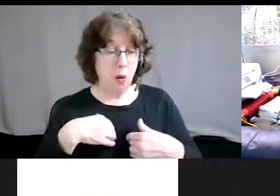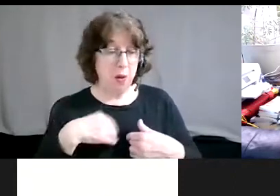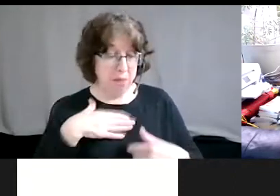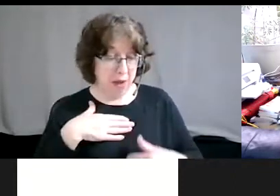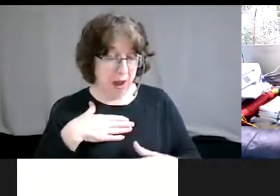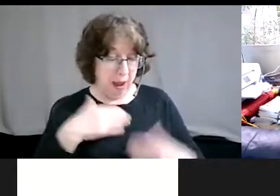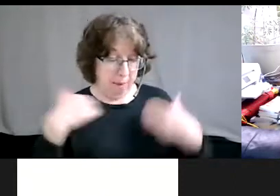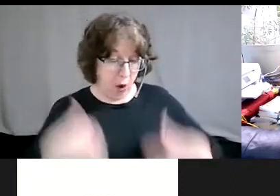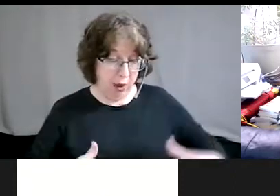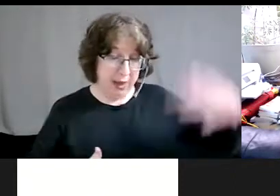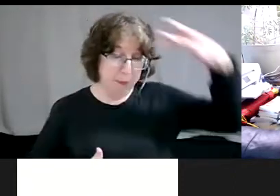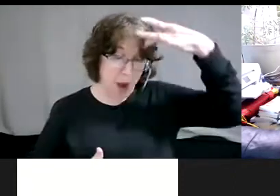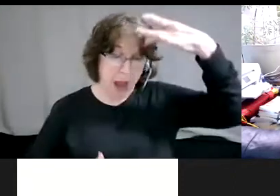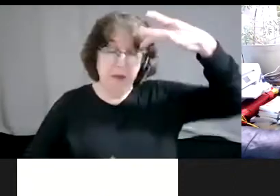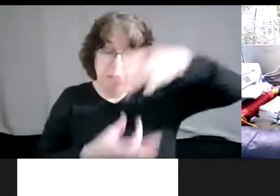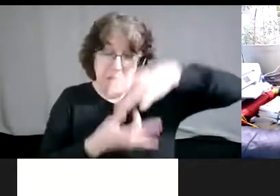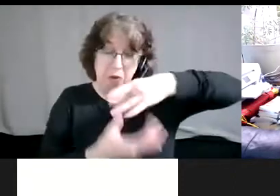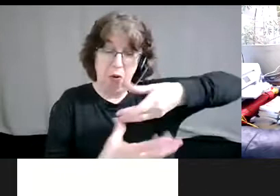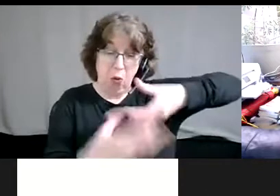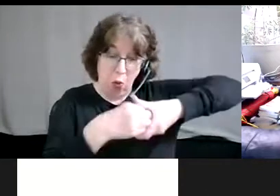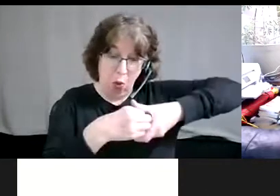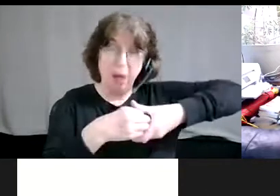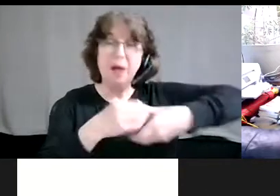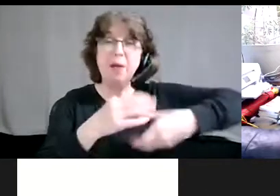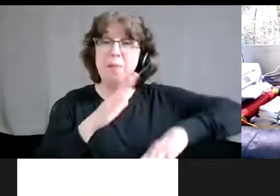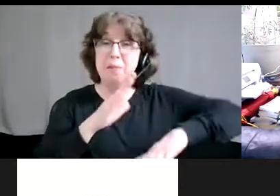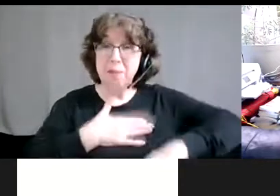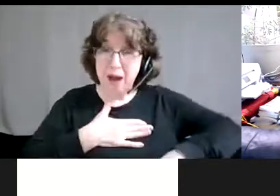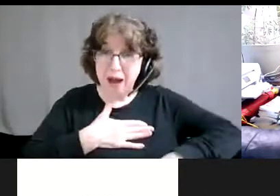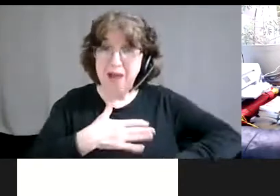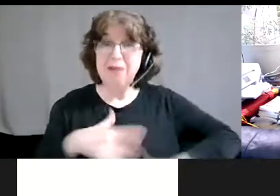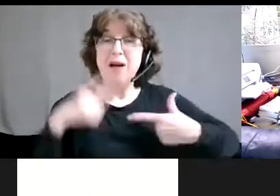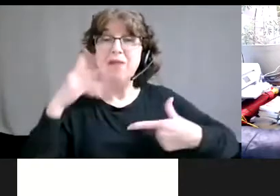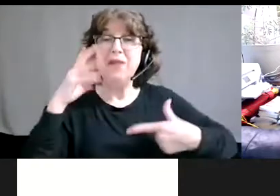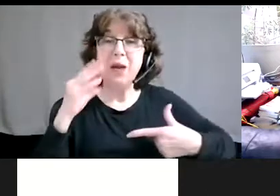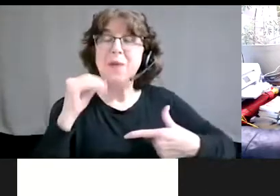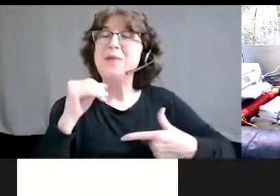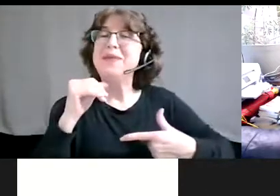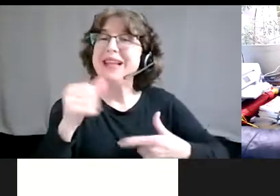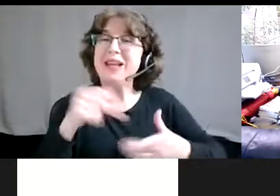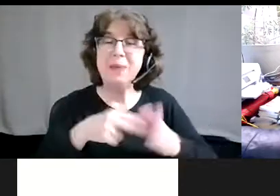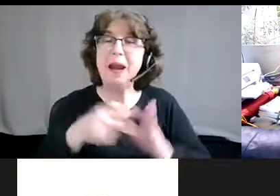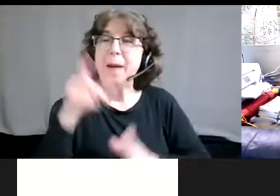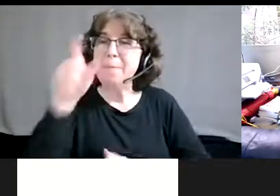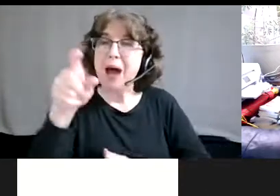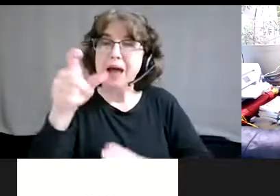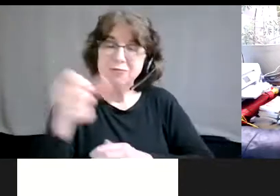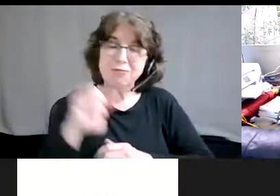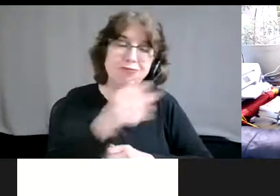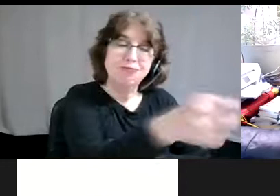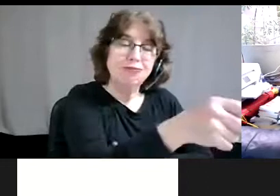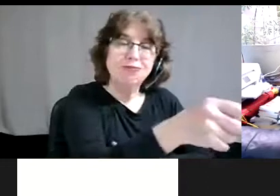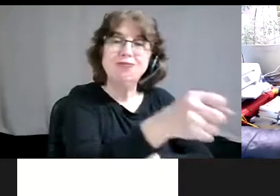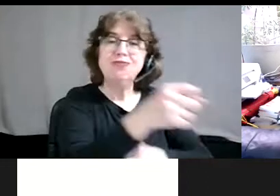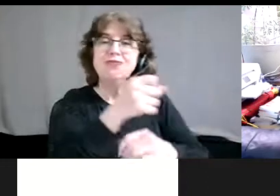that does not require me to be institutionalized or medicated against my will and